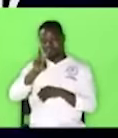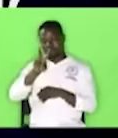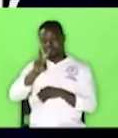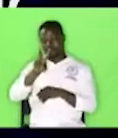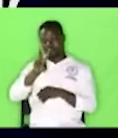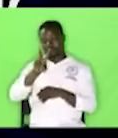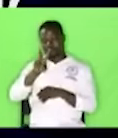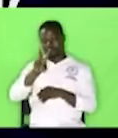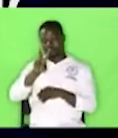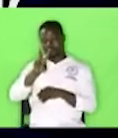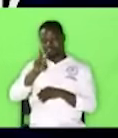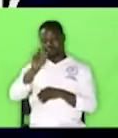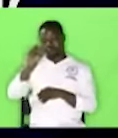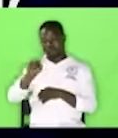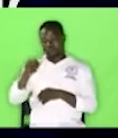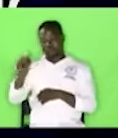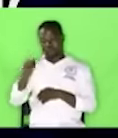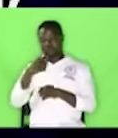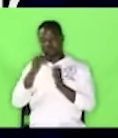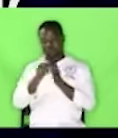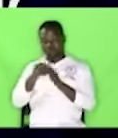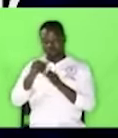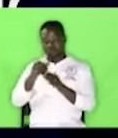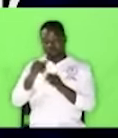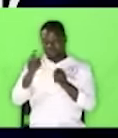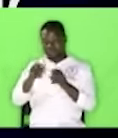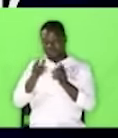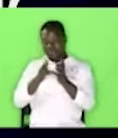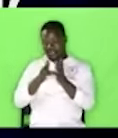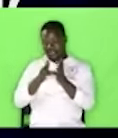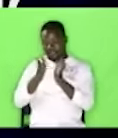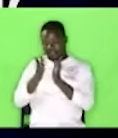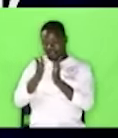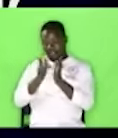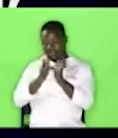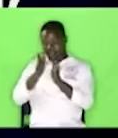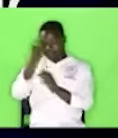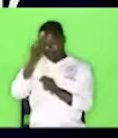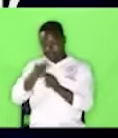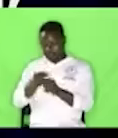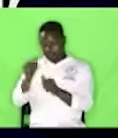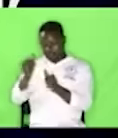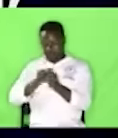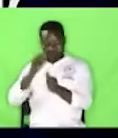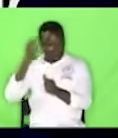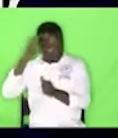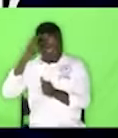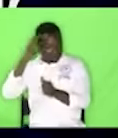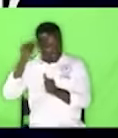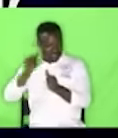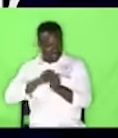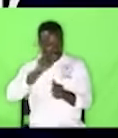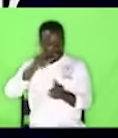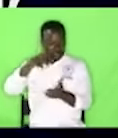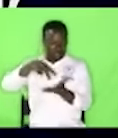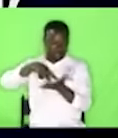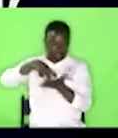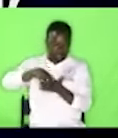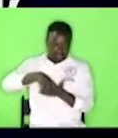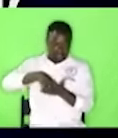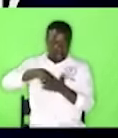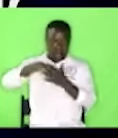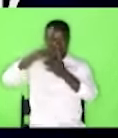that at the name of Jesus every knee should bow in heaven and on earth and under the earth